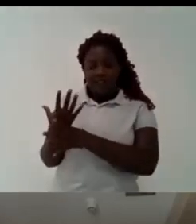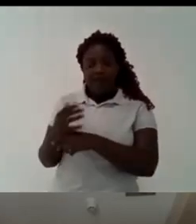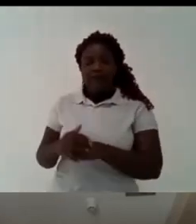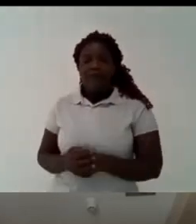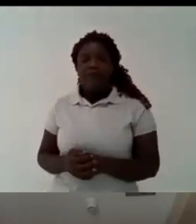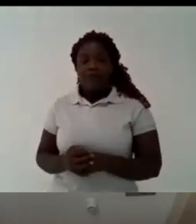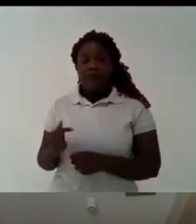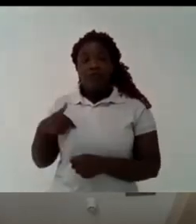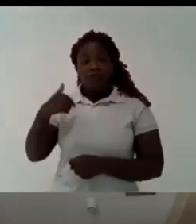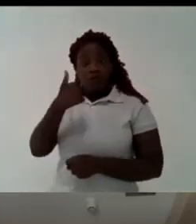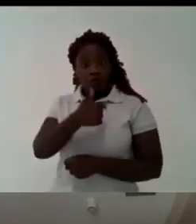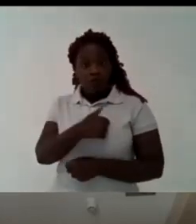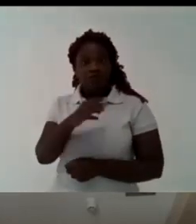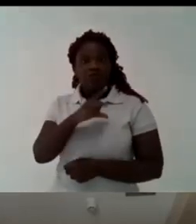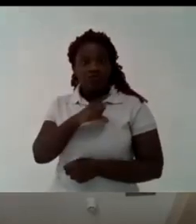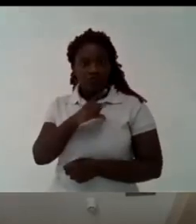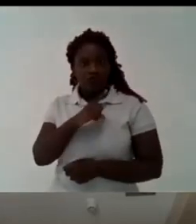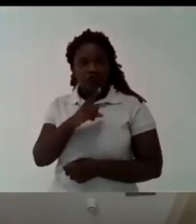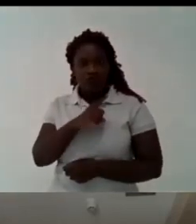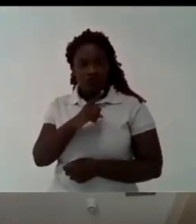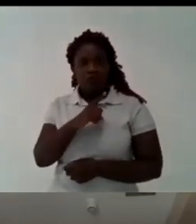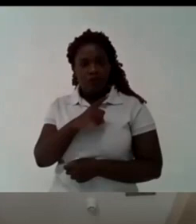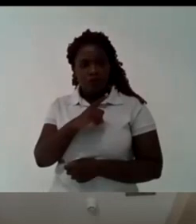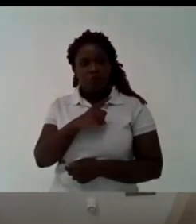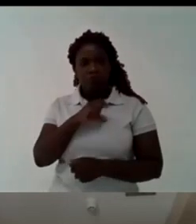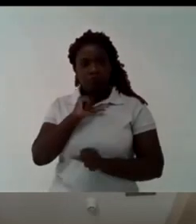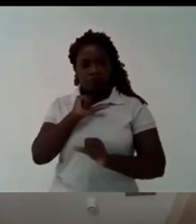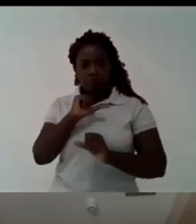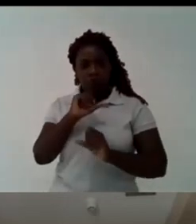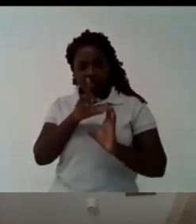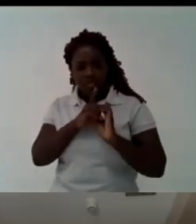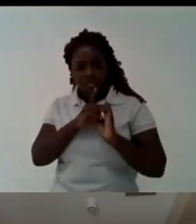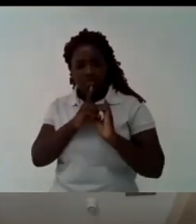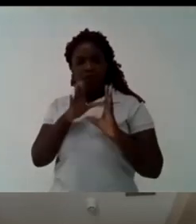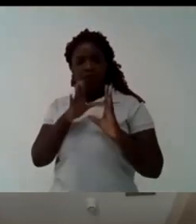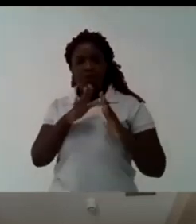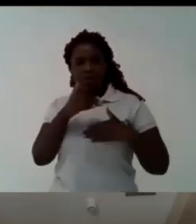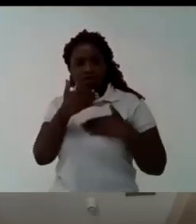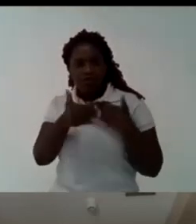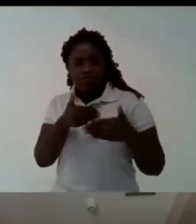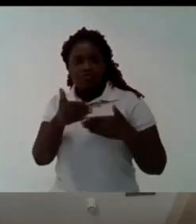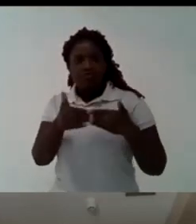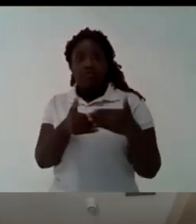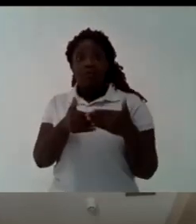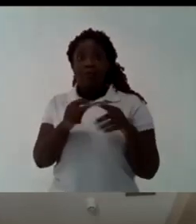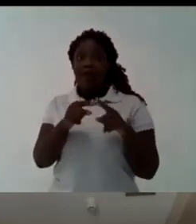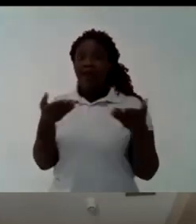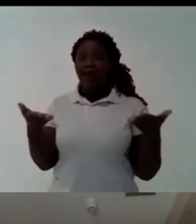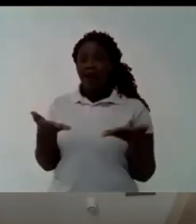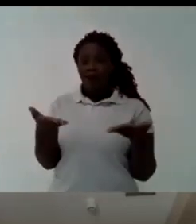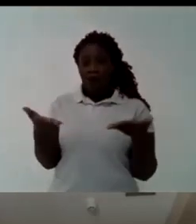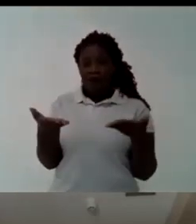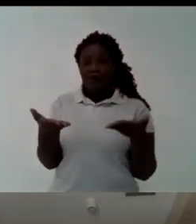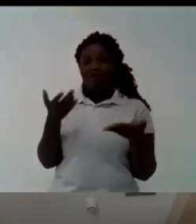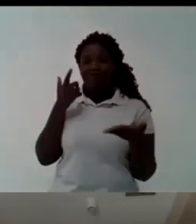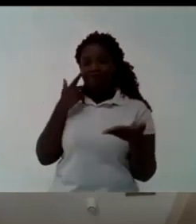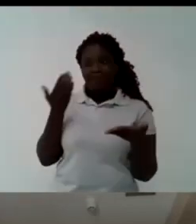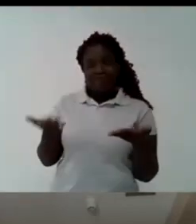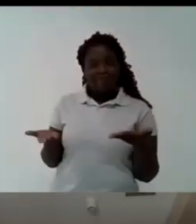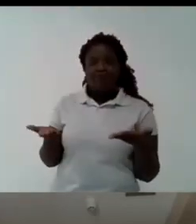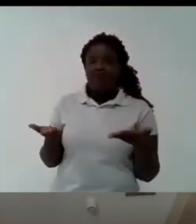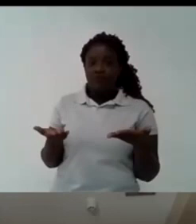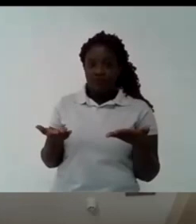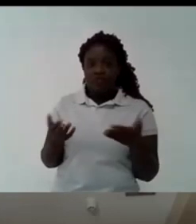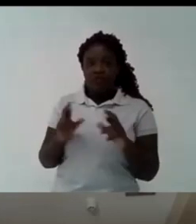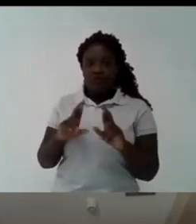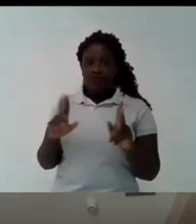interruption so we had always a very short period of democracy and consolidated democracy